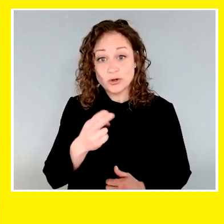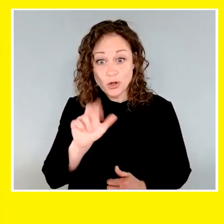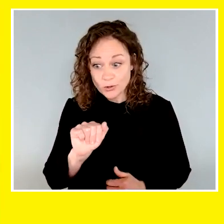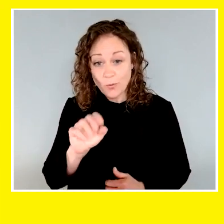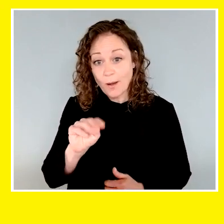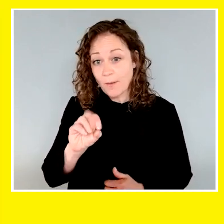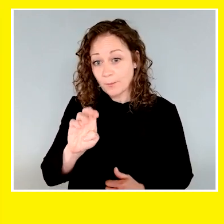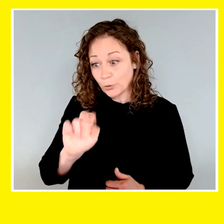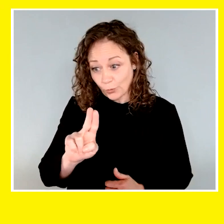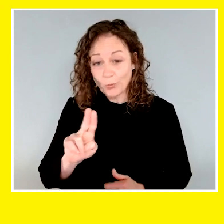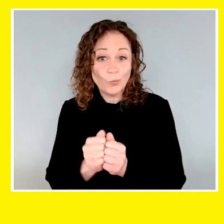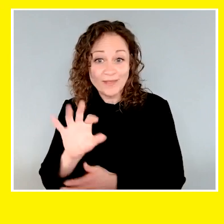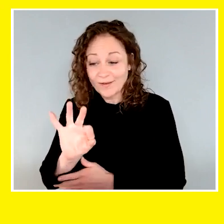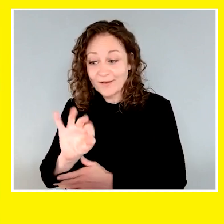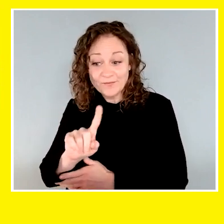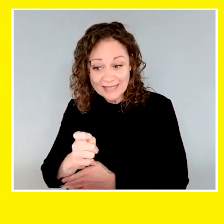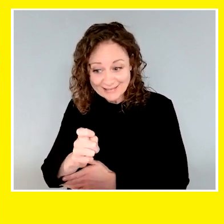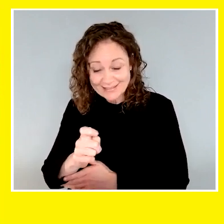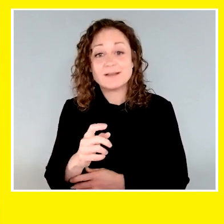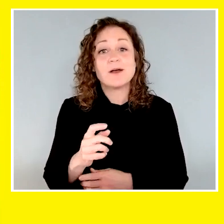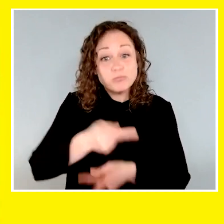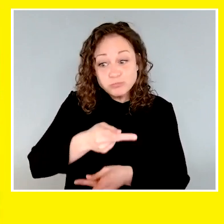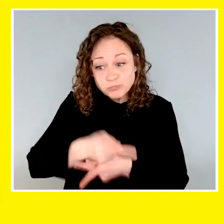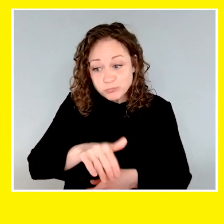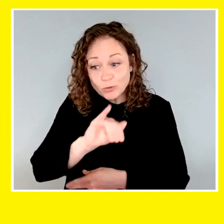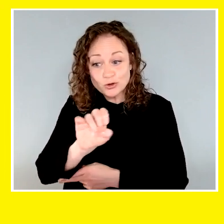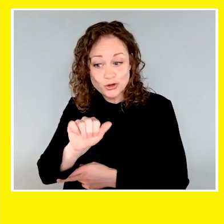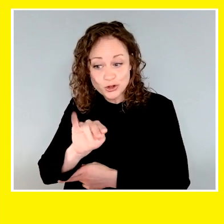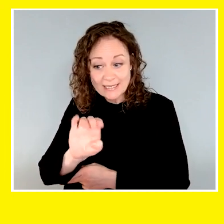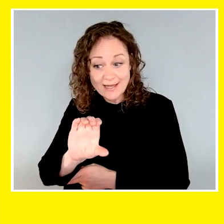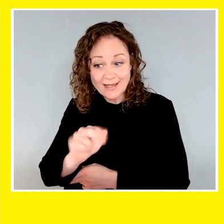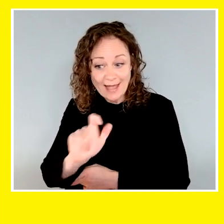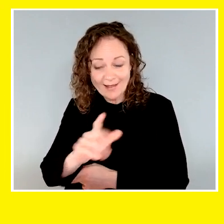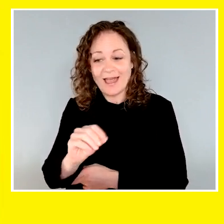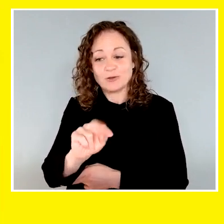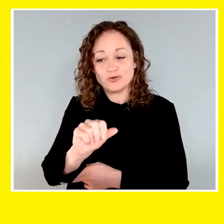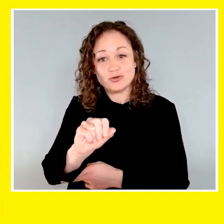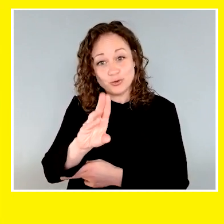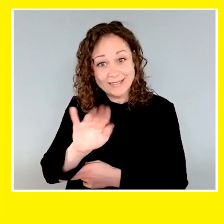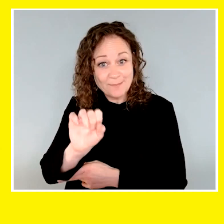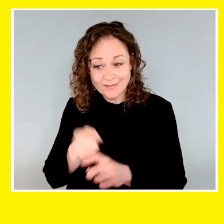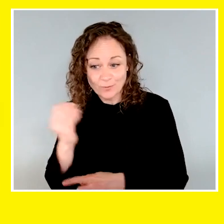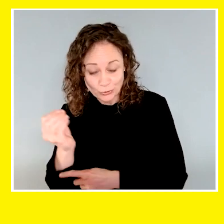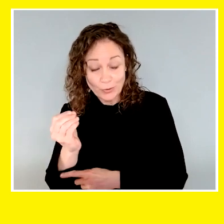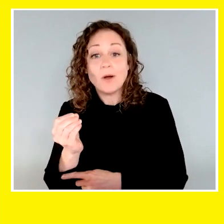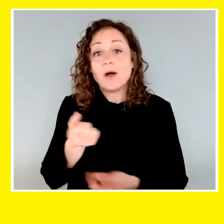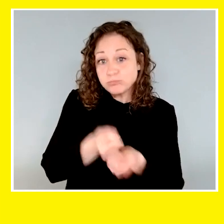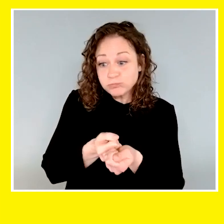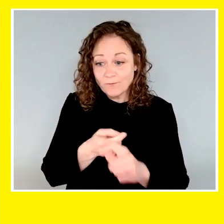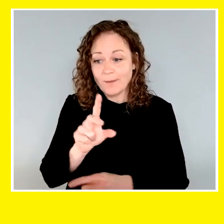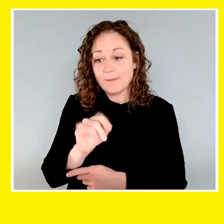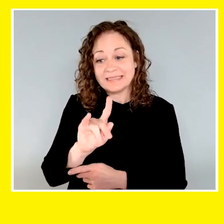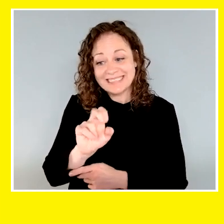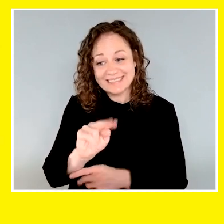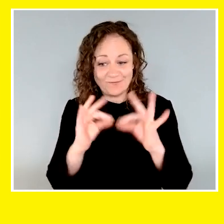Joshua Moreau is graduating with Felix, who was raised by Jeannie Cahill and Tracy Best in Ontario and generously donated by the Dixon family of